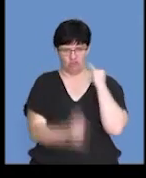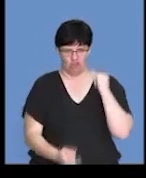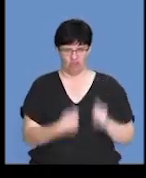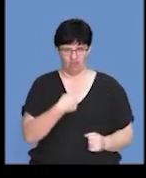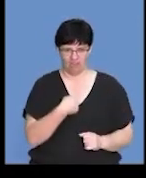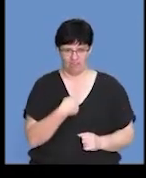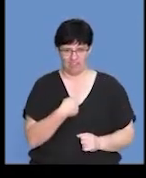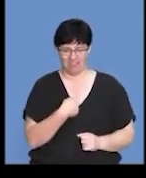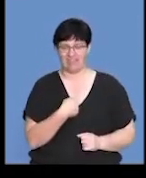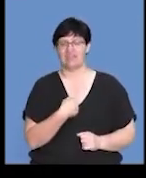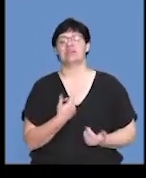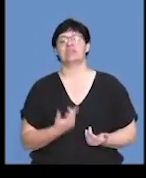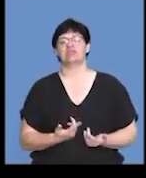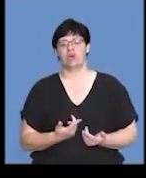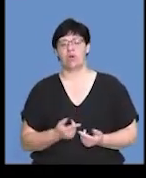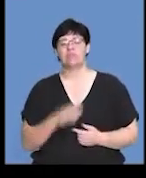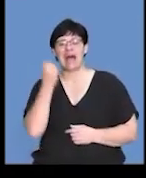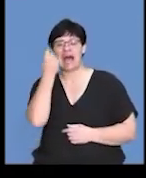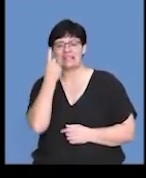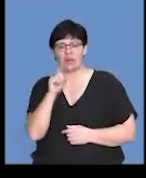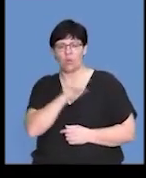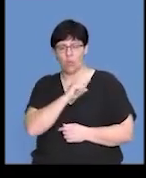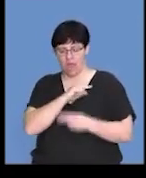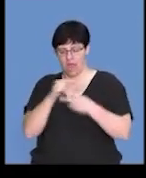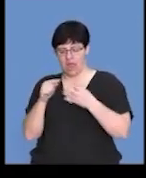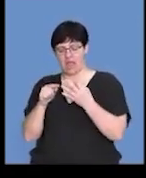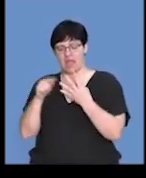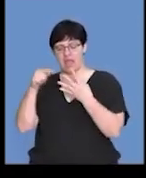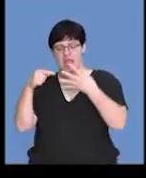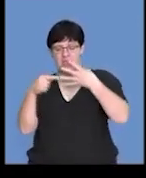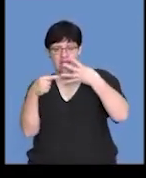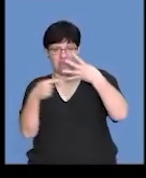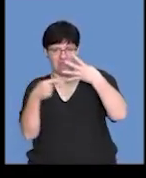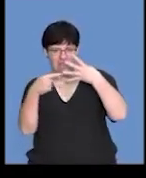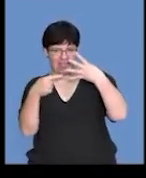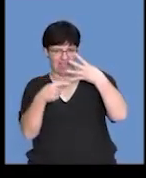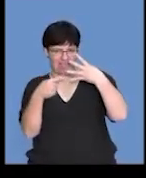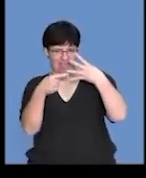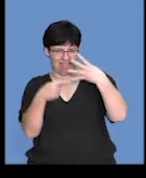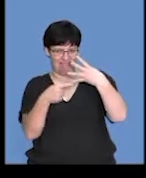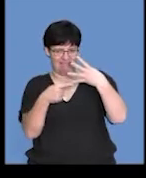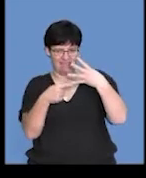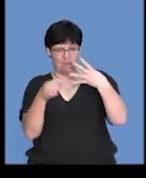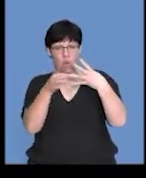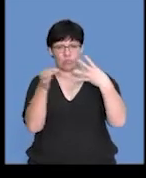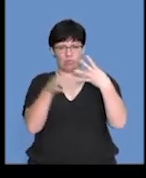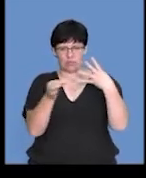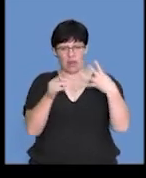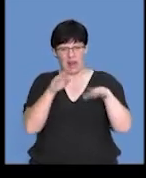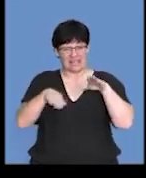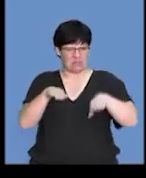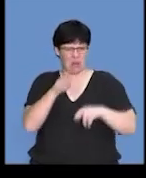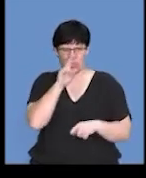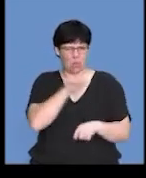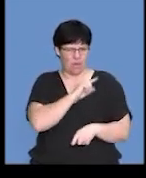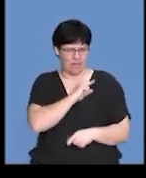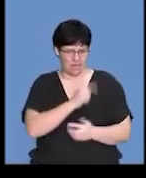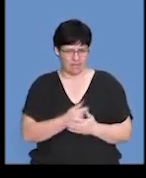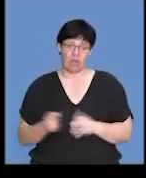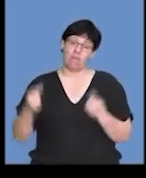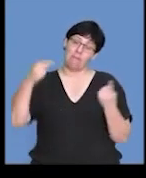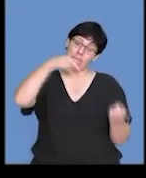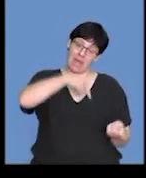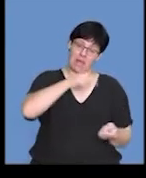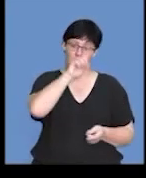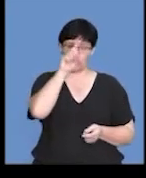options. So, we've got to try and understand why is there a confusion or these two options very similar. So, if we go back to the